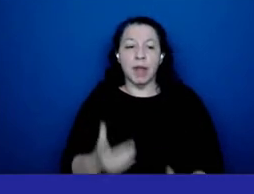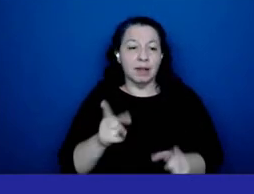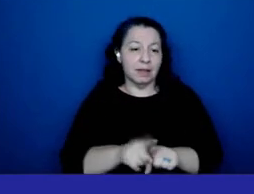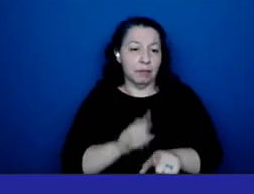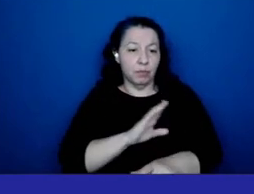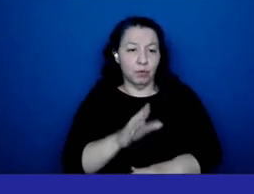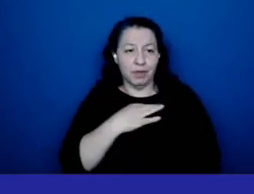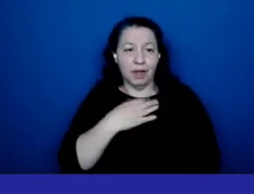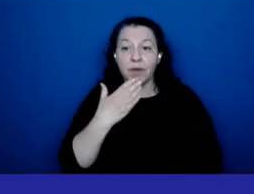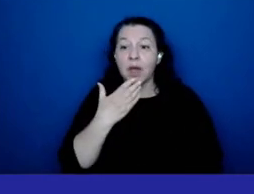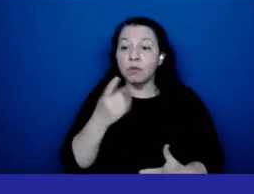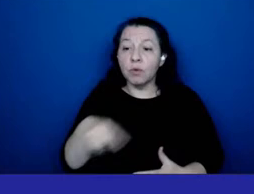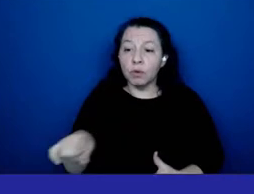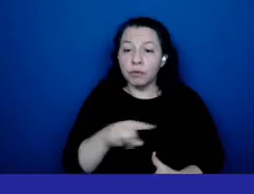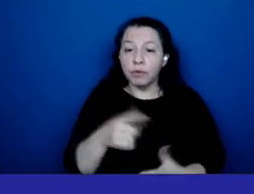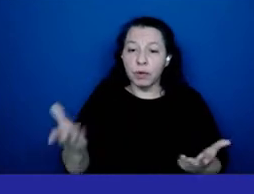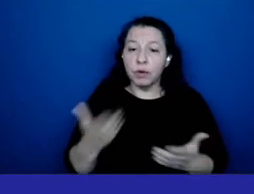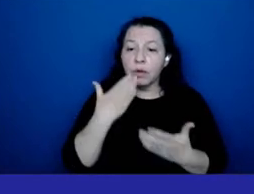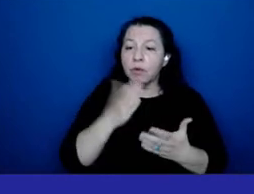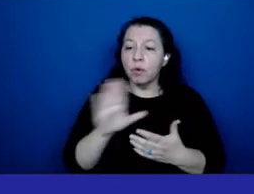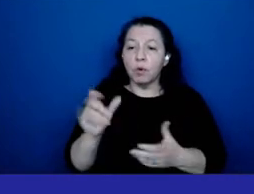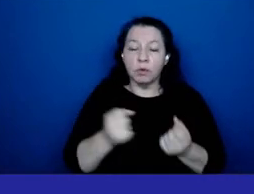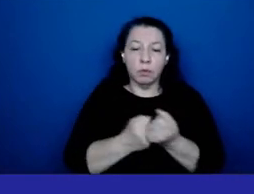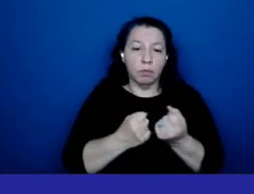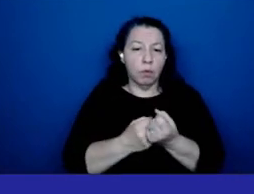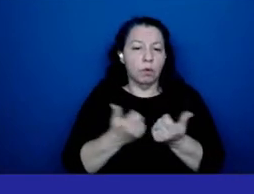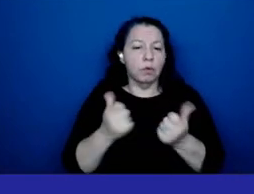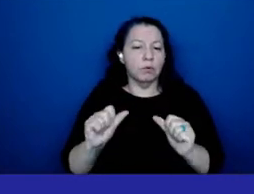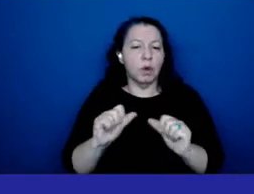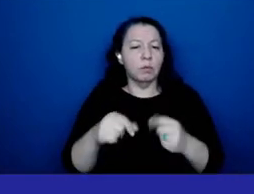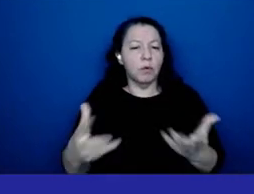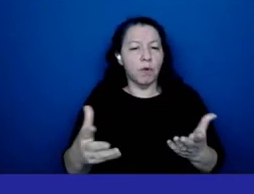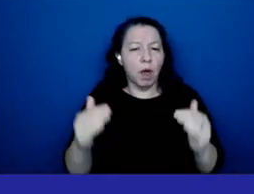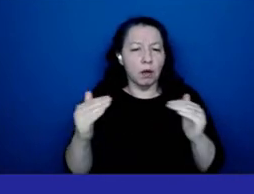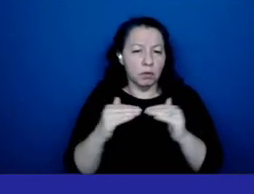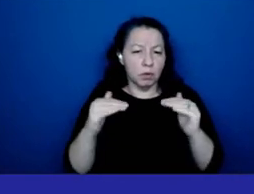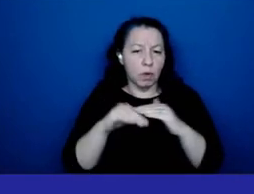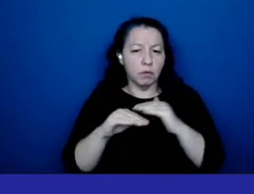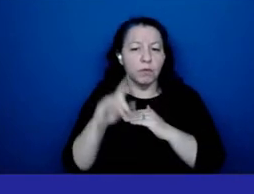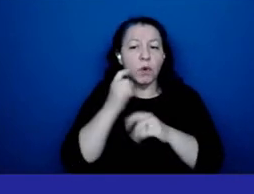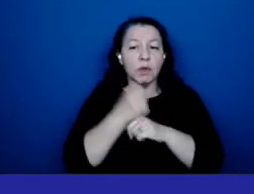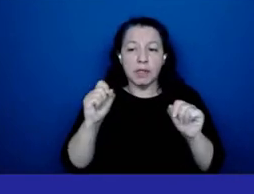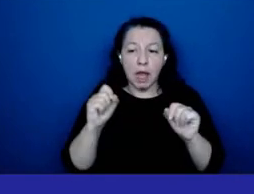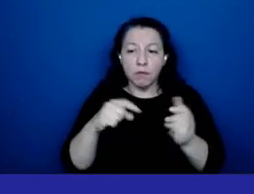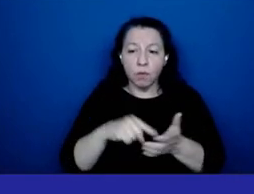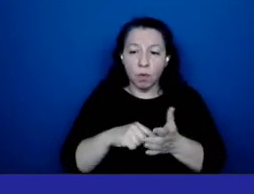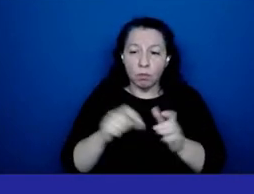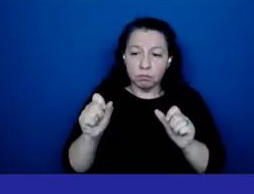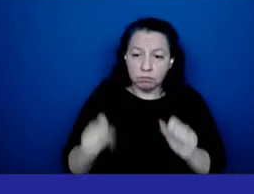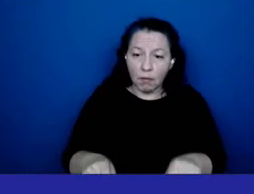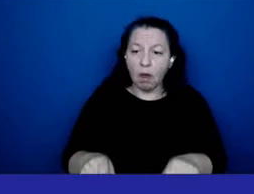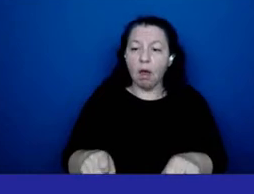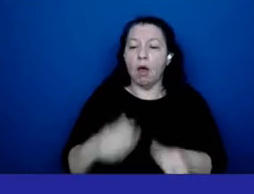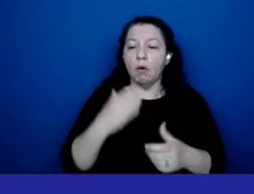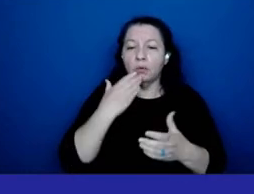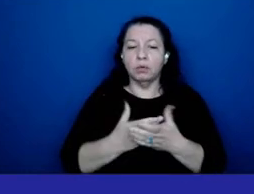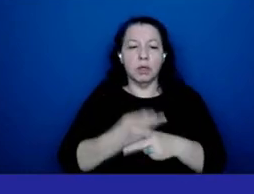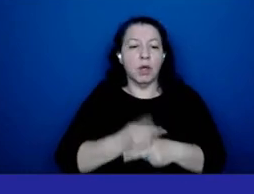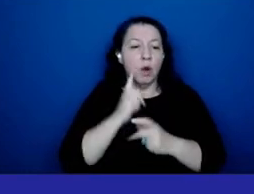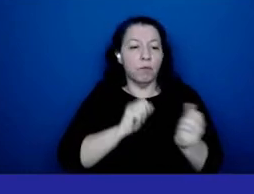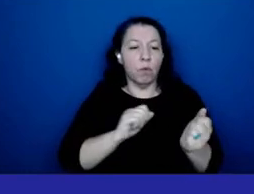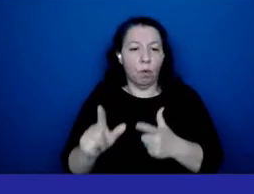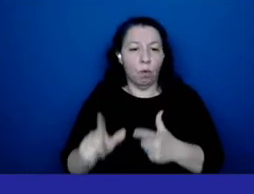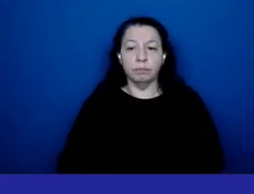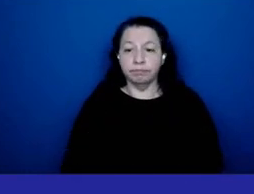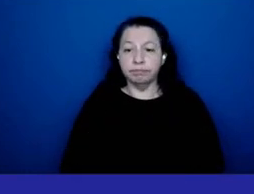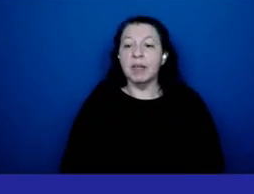for your support as we strive to provide equal access to safe affordable quality care to all so now i will turn the microphone over